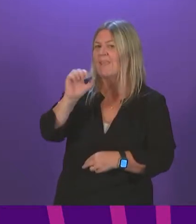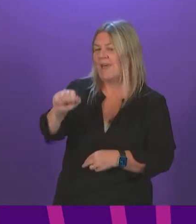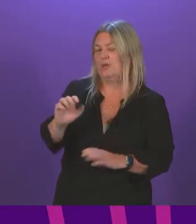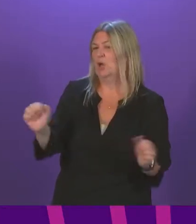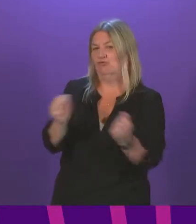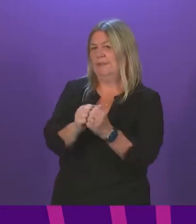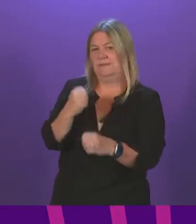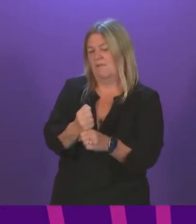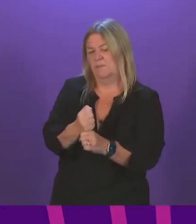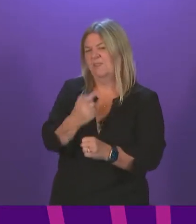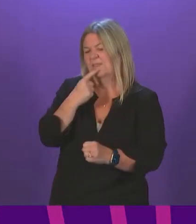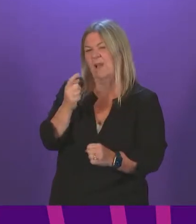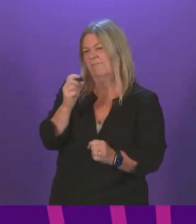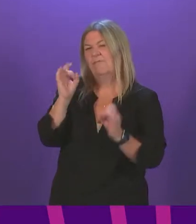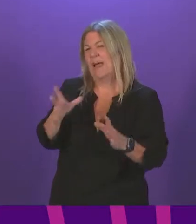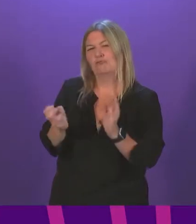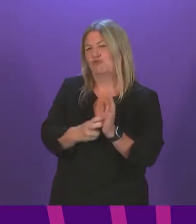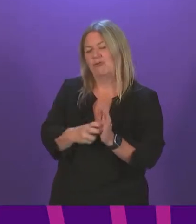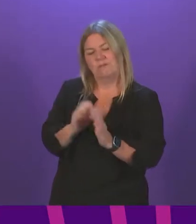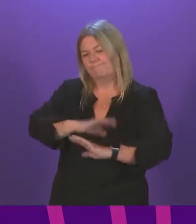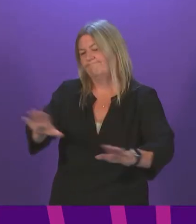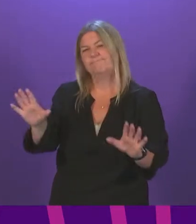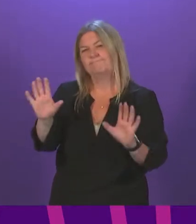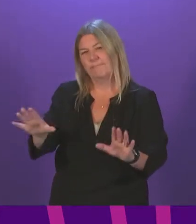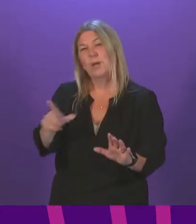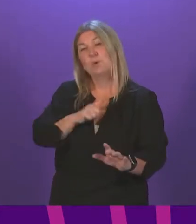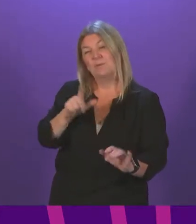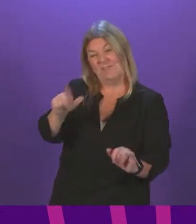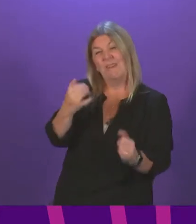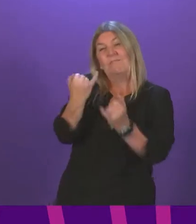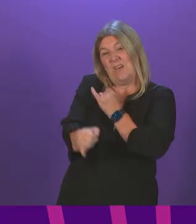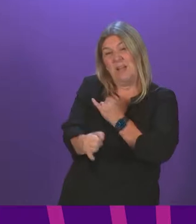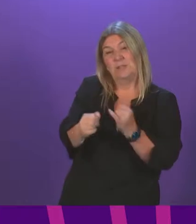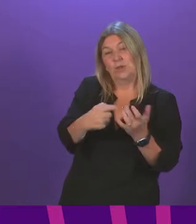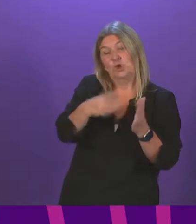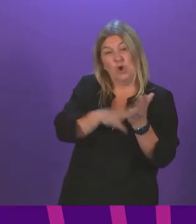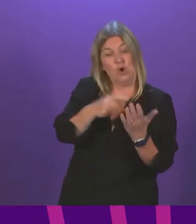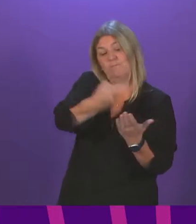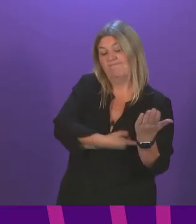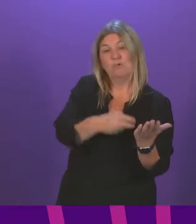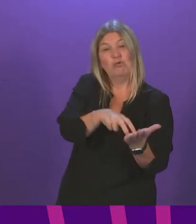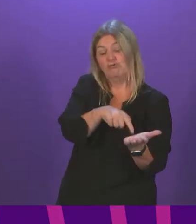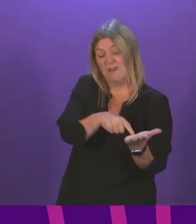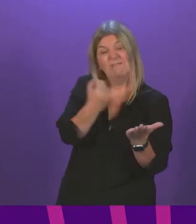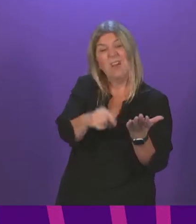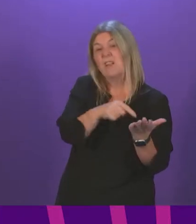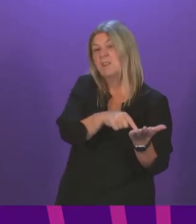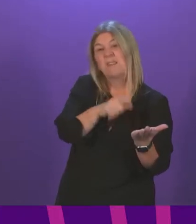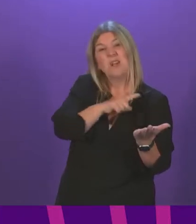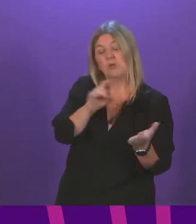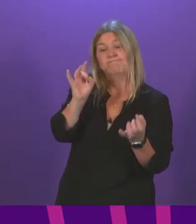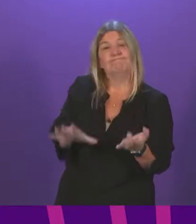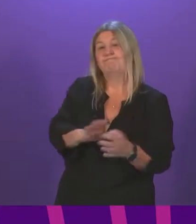We are in discussions with the UK Government over Valneva's alleged failure to meet the terms of its contract, and we are awaiting further information.